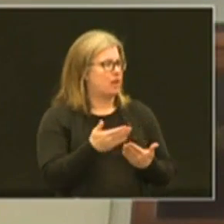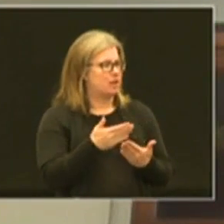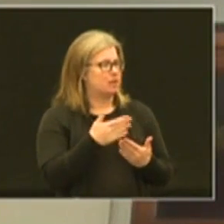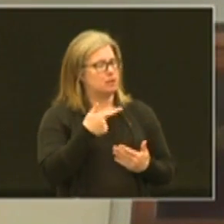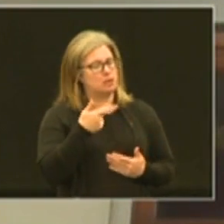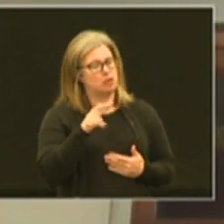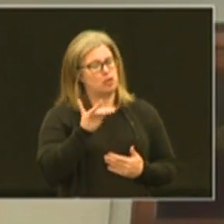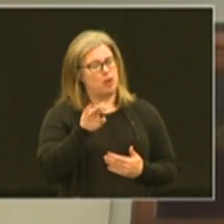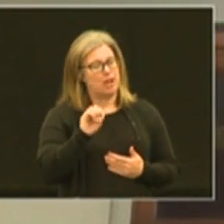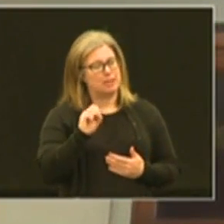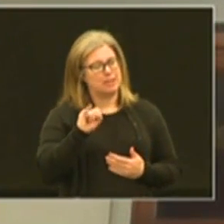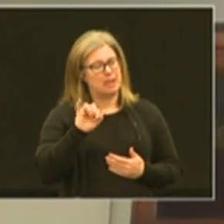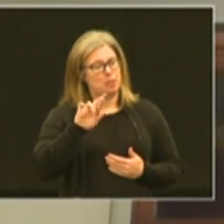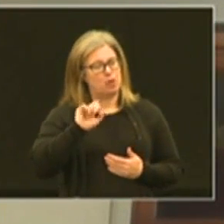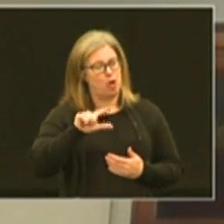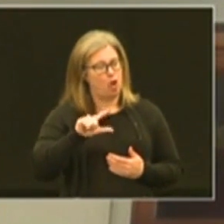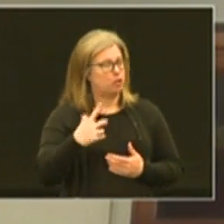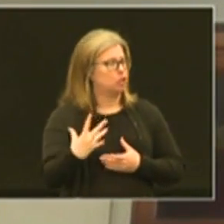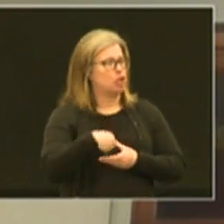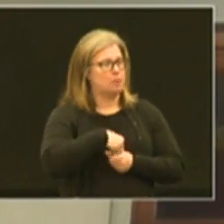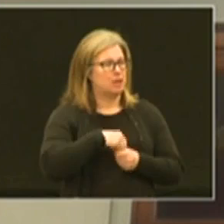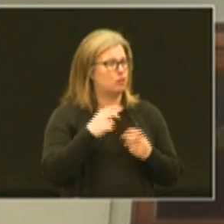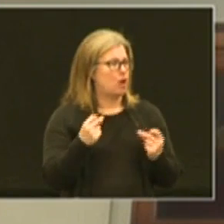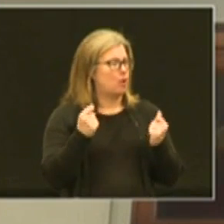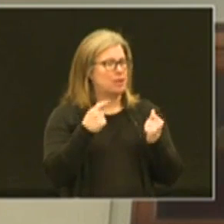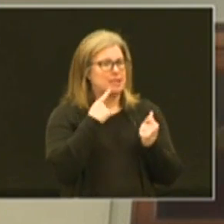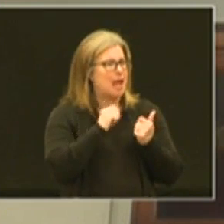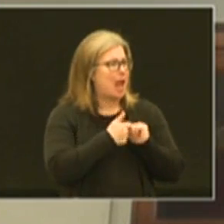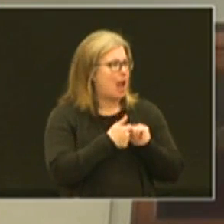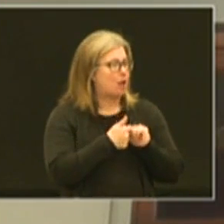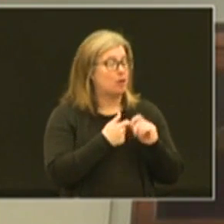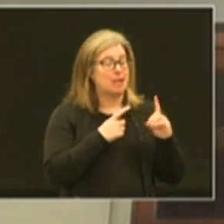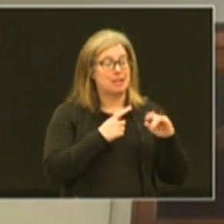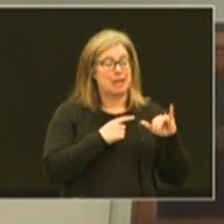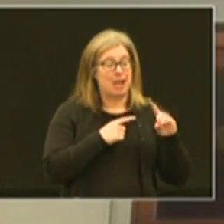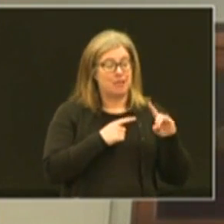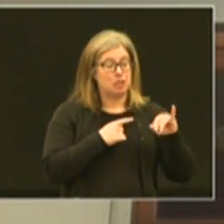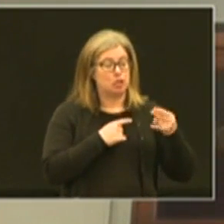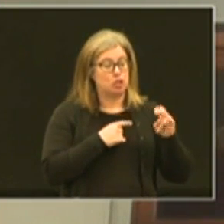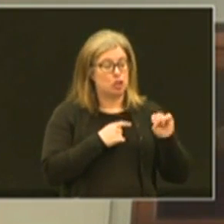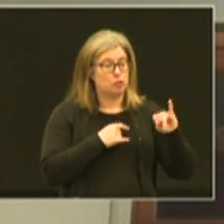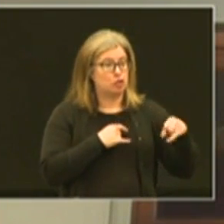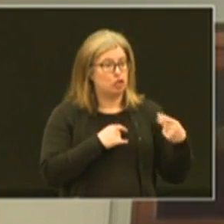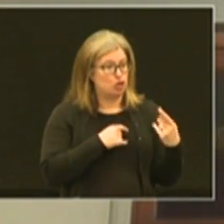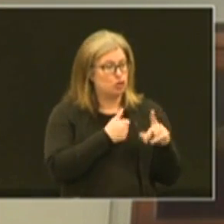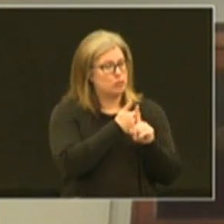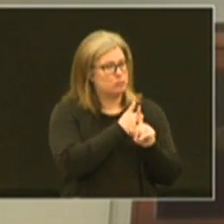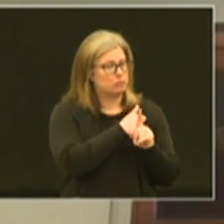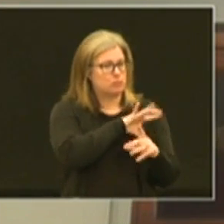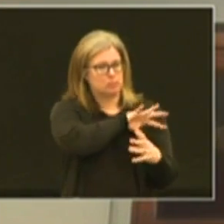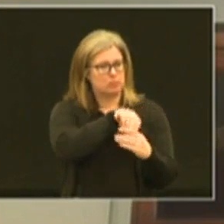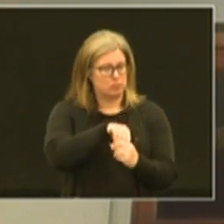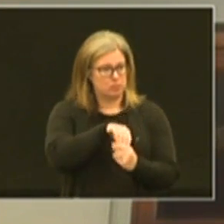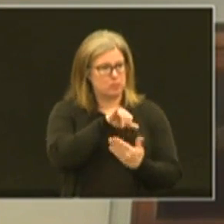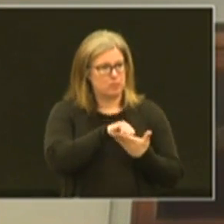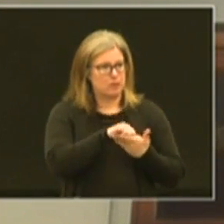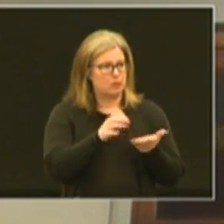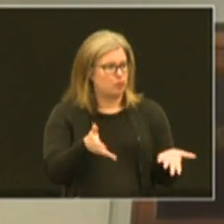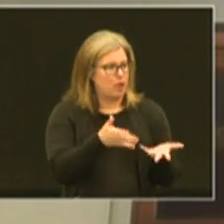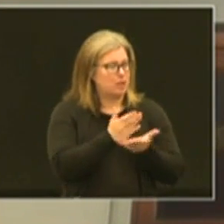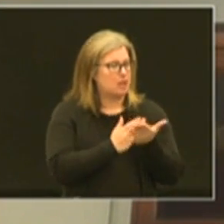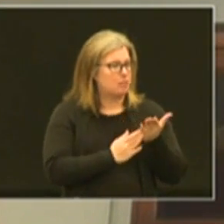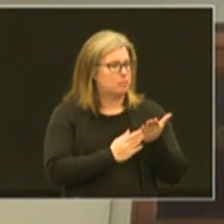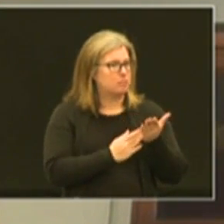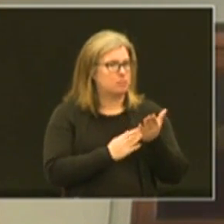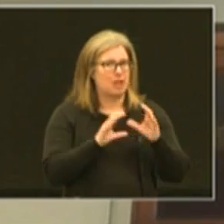grace simrol you know jumped in right away said how can we help david jones jr was a big part of this he uh rallied some